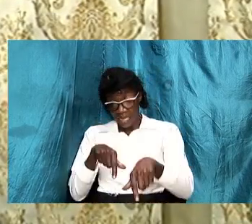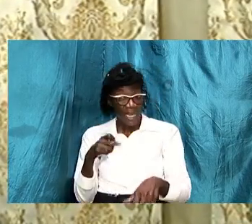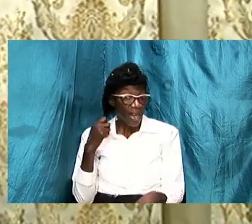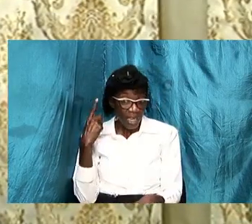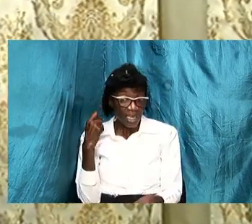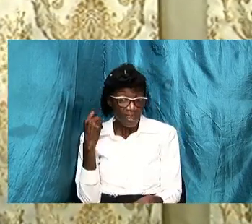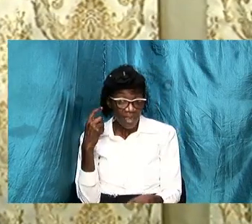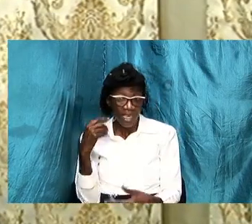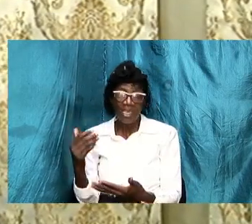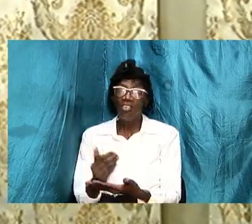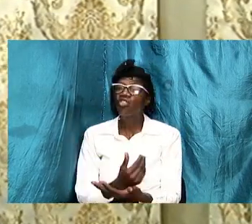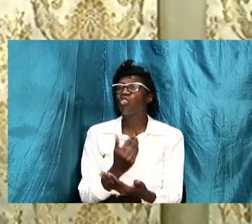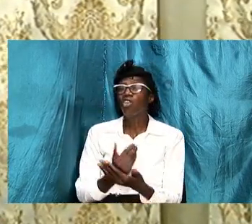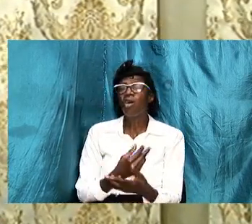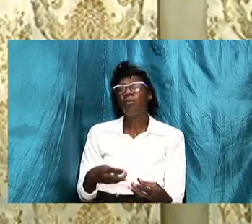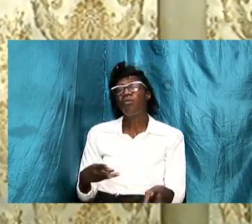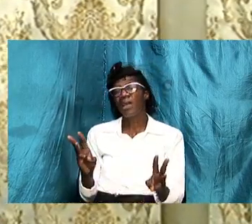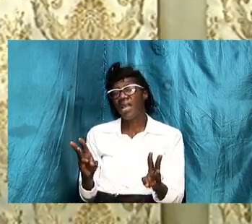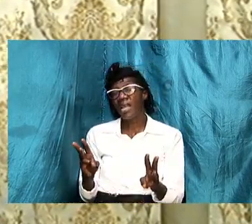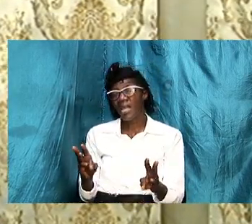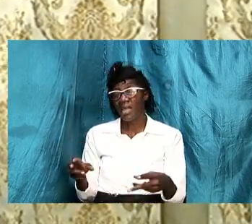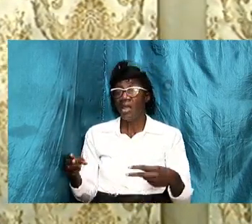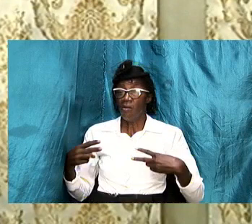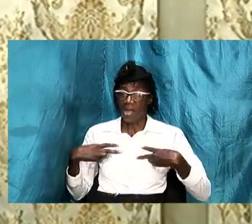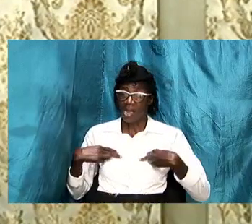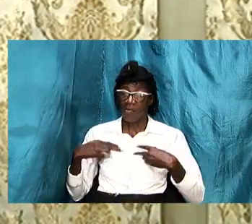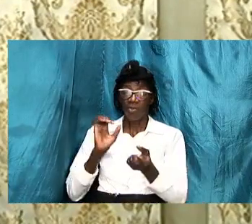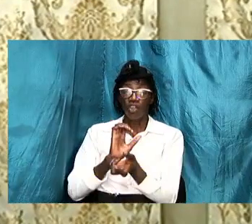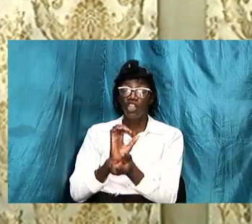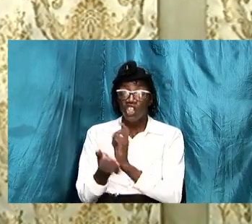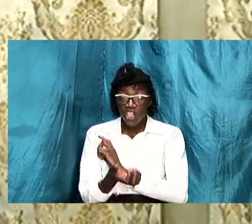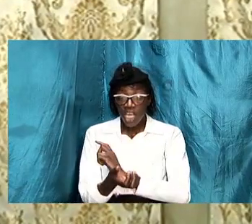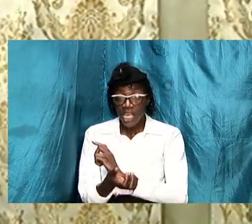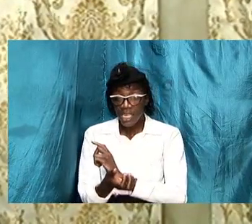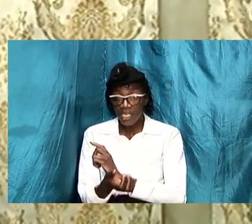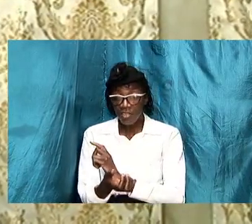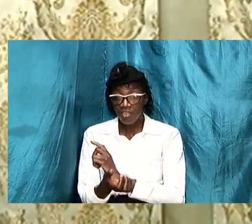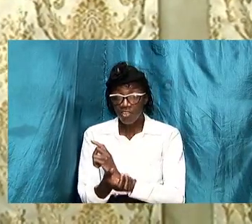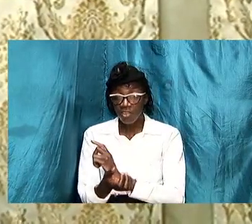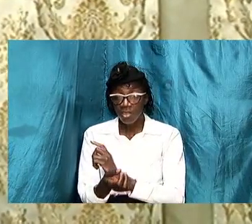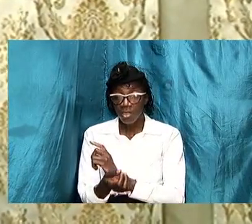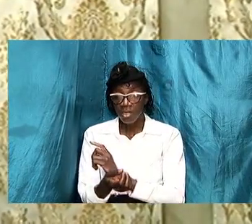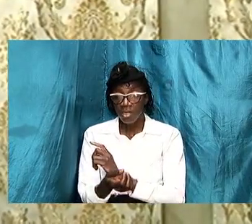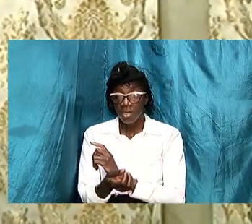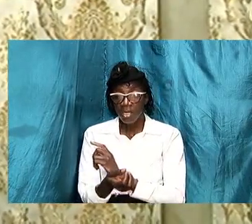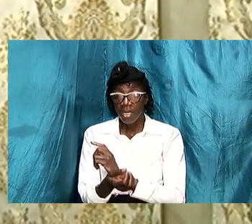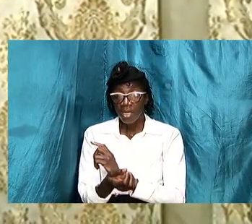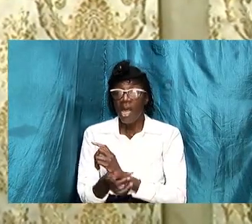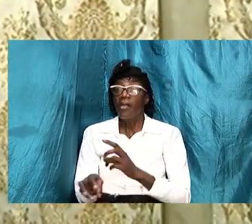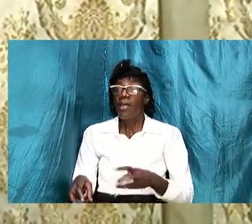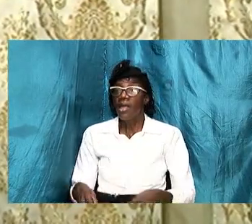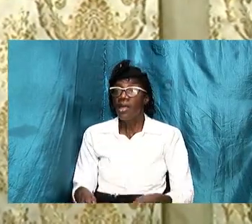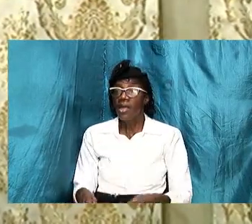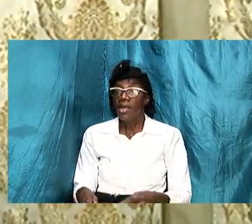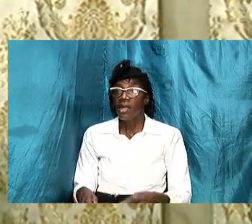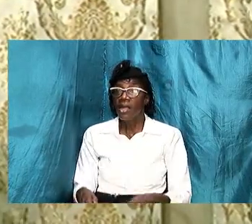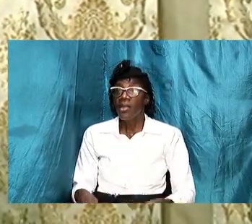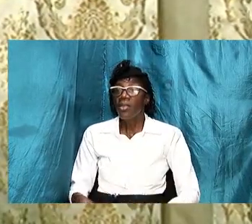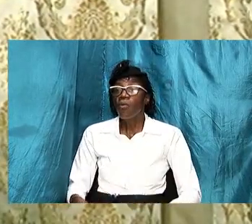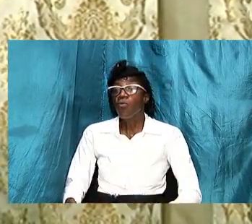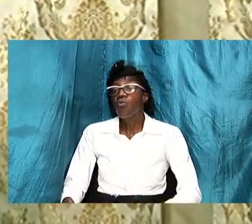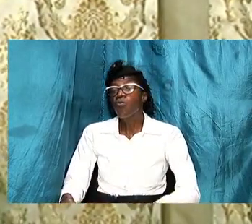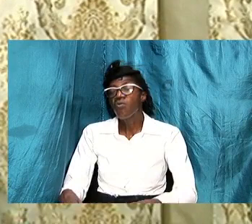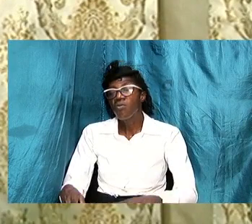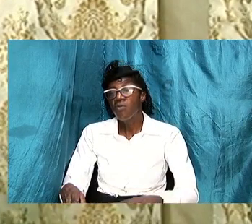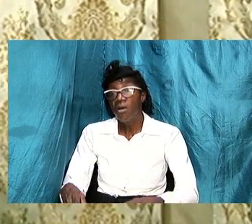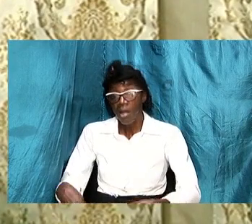can understand that we have to change the mode of and the method of evangelism